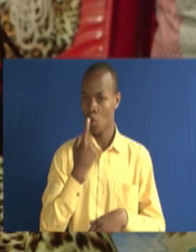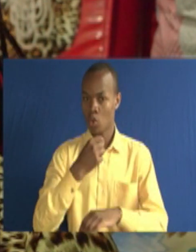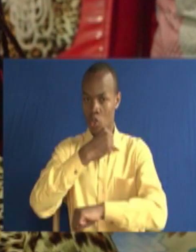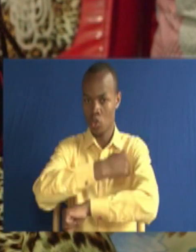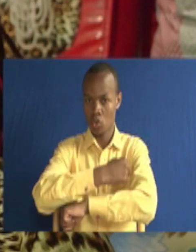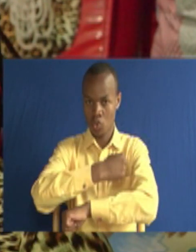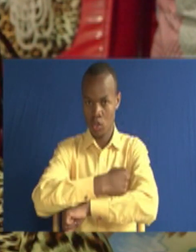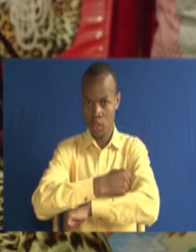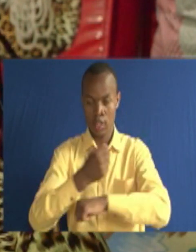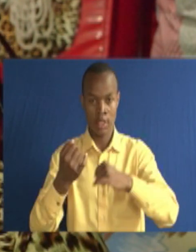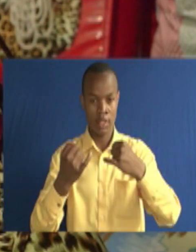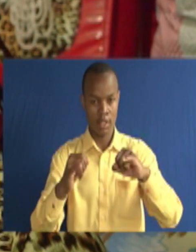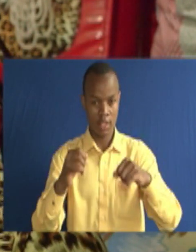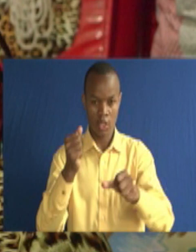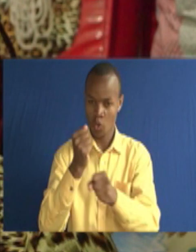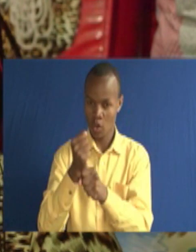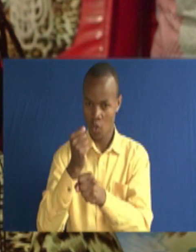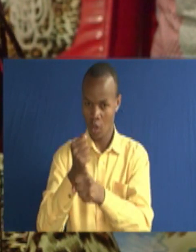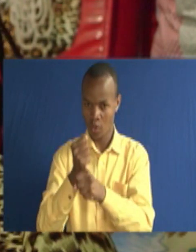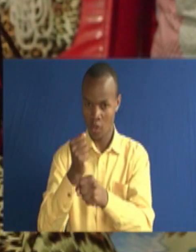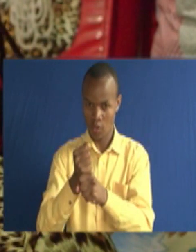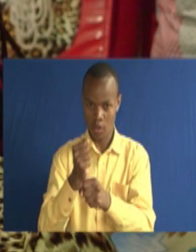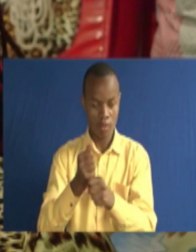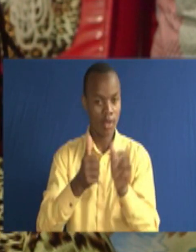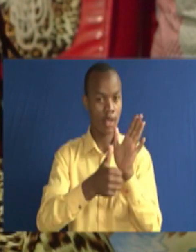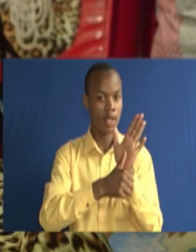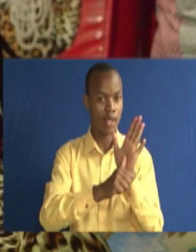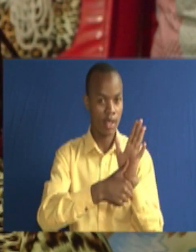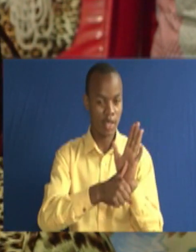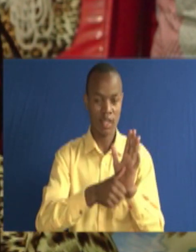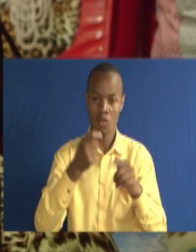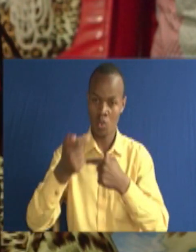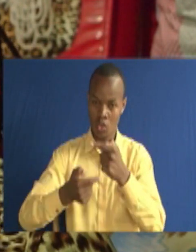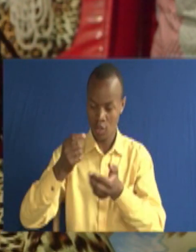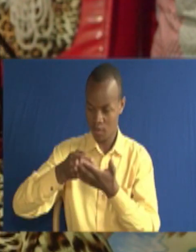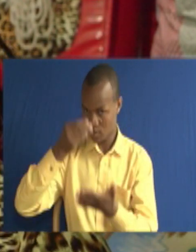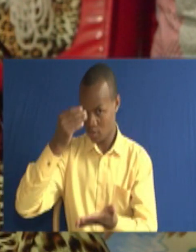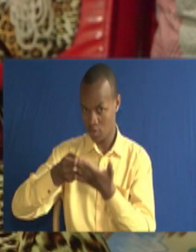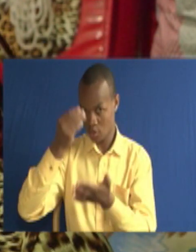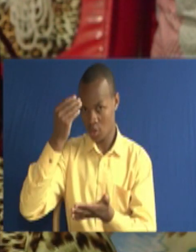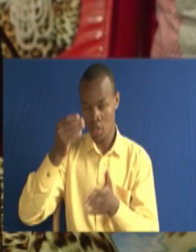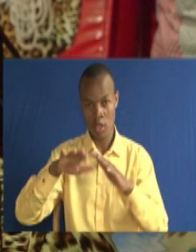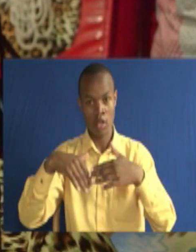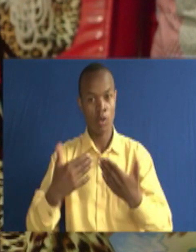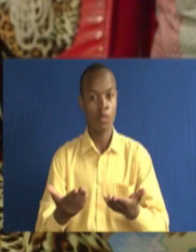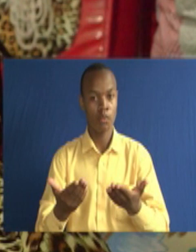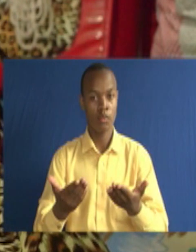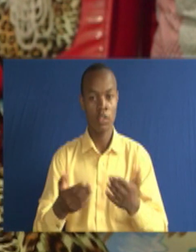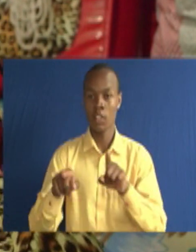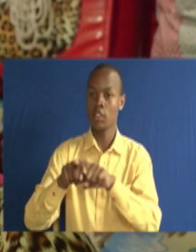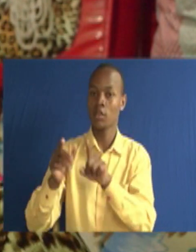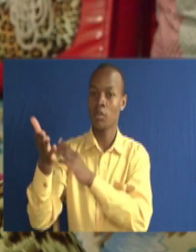wajaribu ujikaza kima somo, wajizatiti kabisa kulingana na uwezo wao, na ye